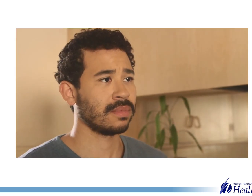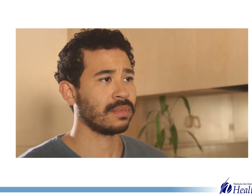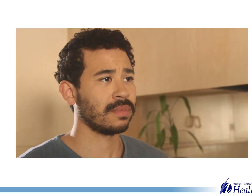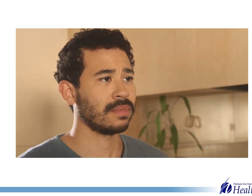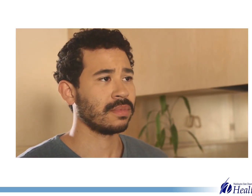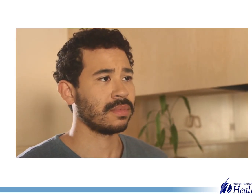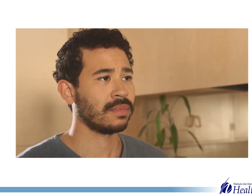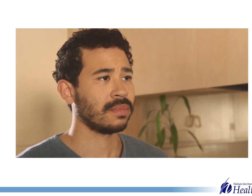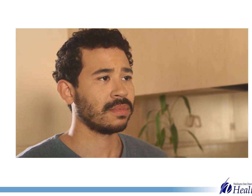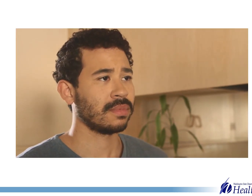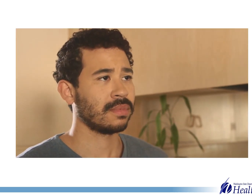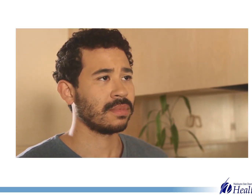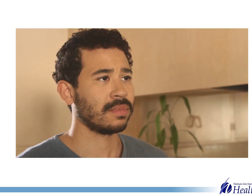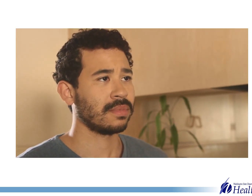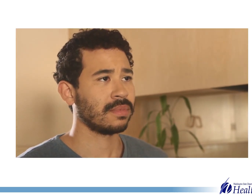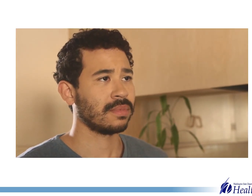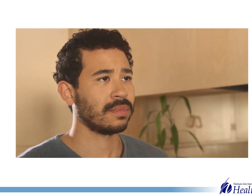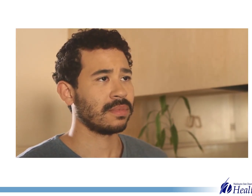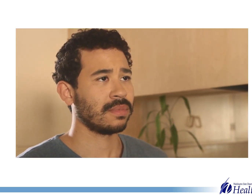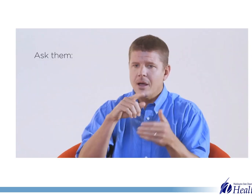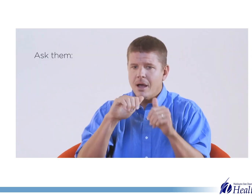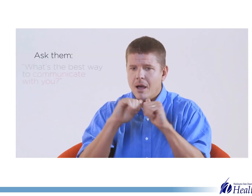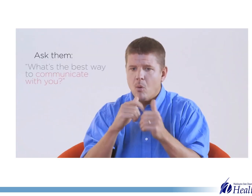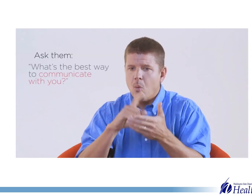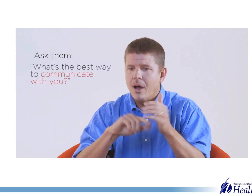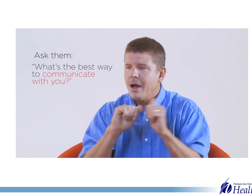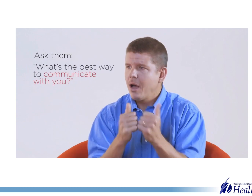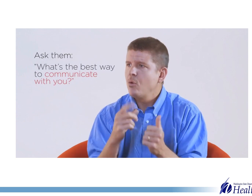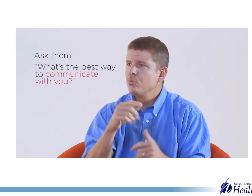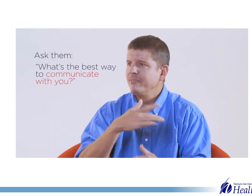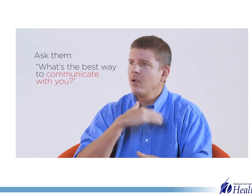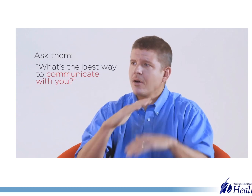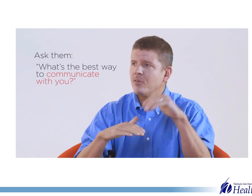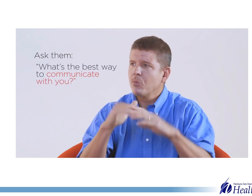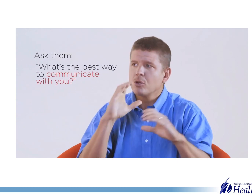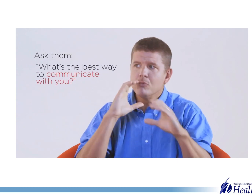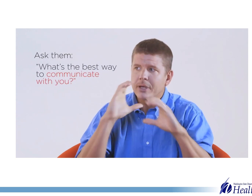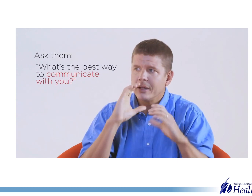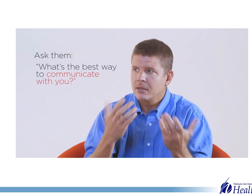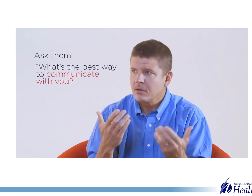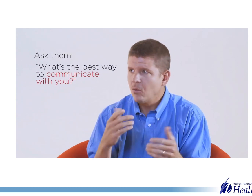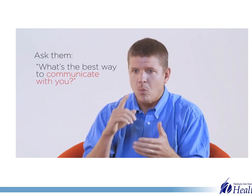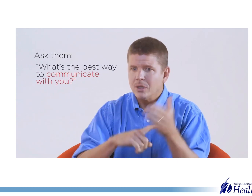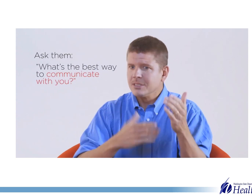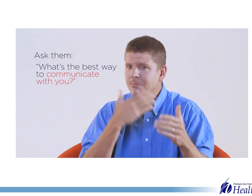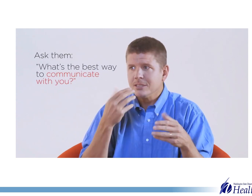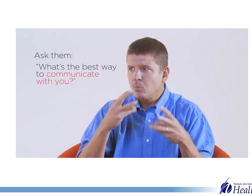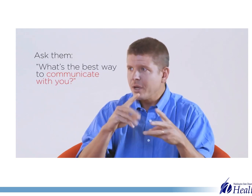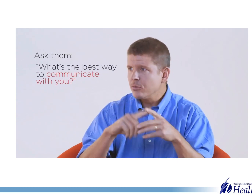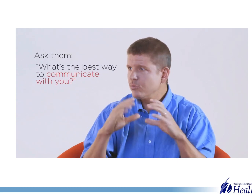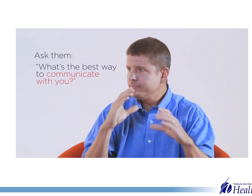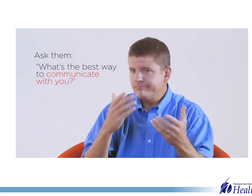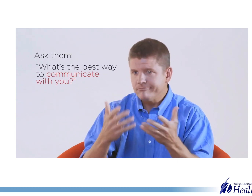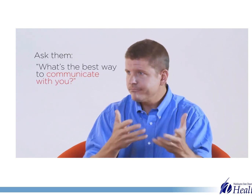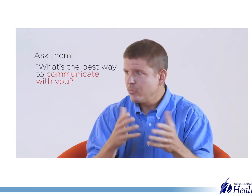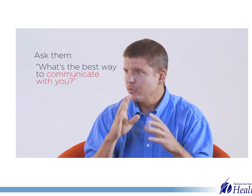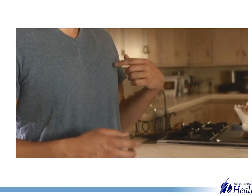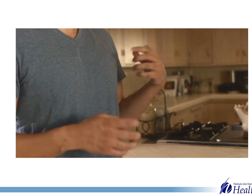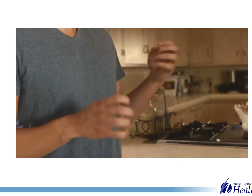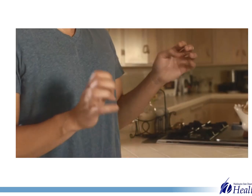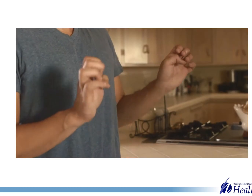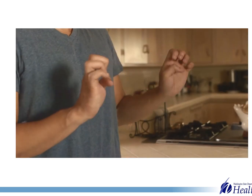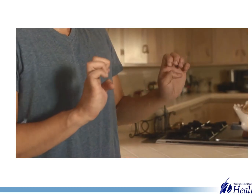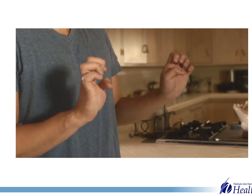way is to approach that deaf person and to ask them, how do you feel or what is the best method by which we can communicate? If their